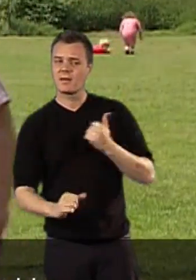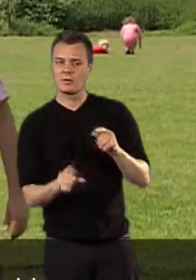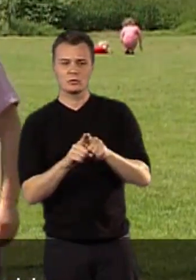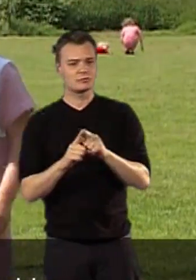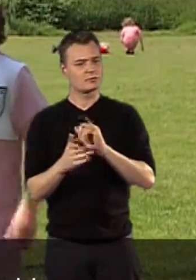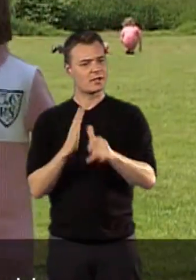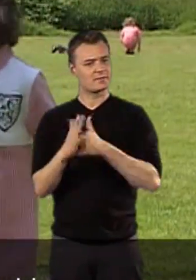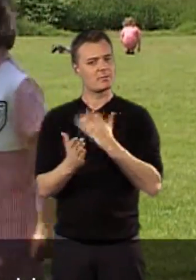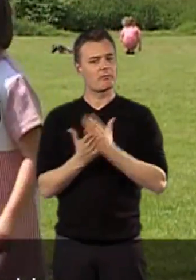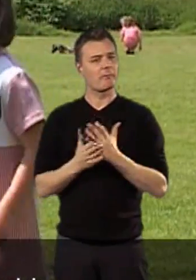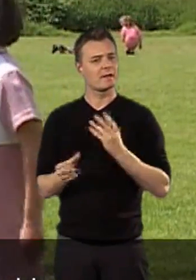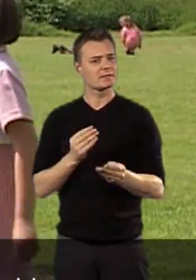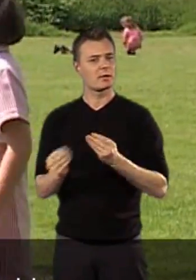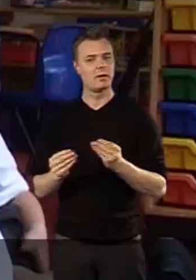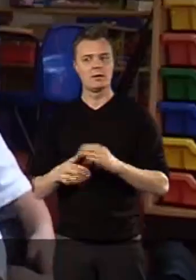flexible timetable.